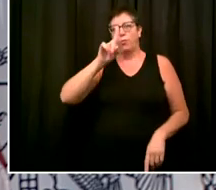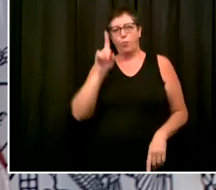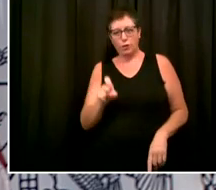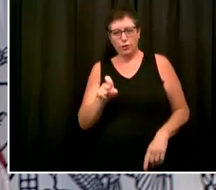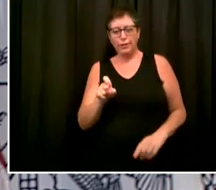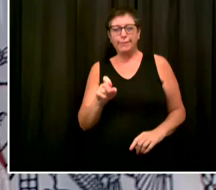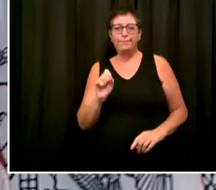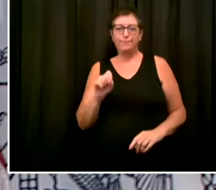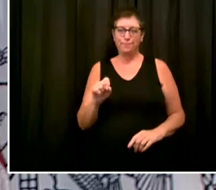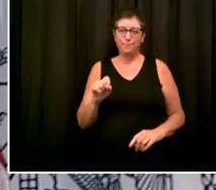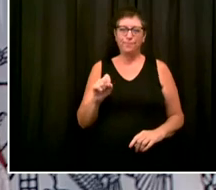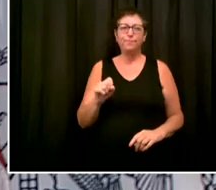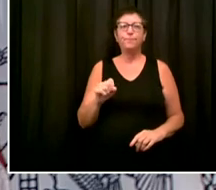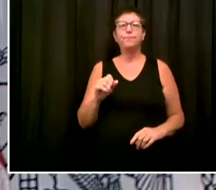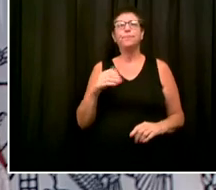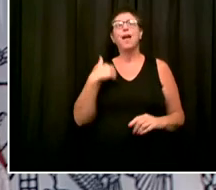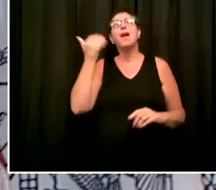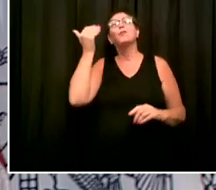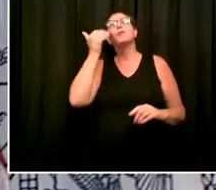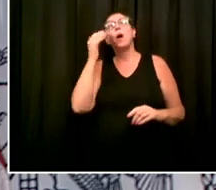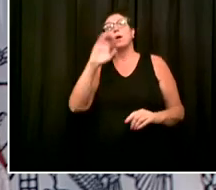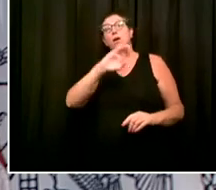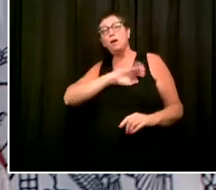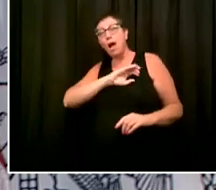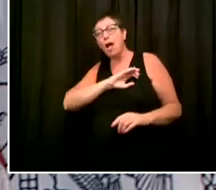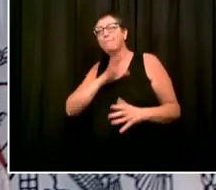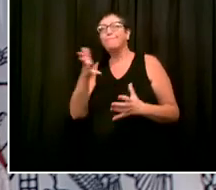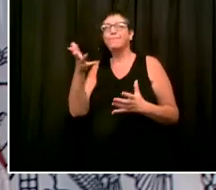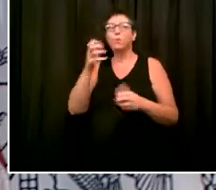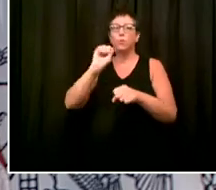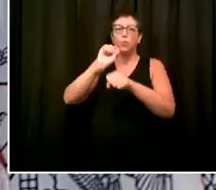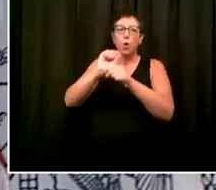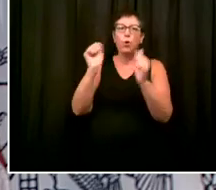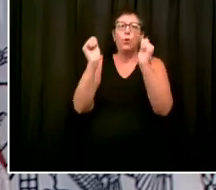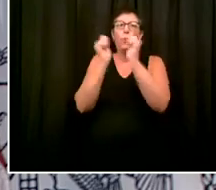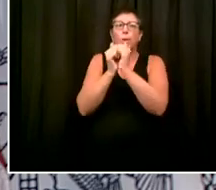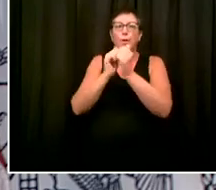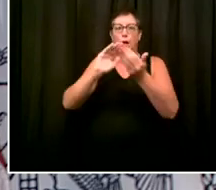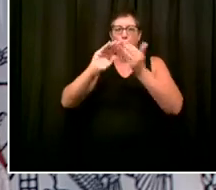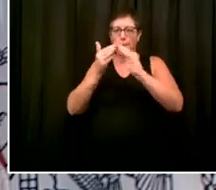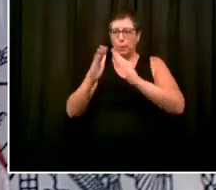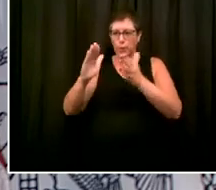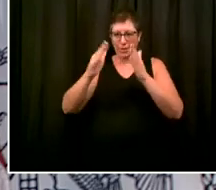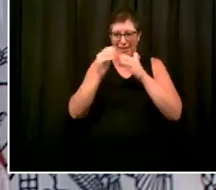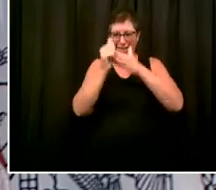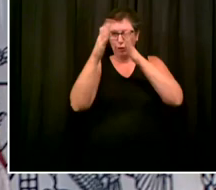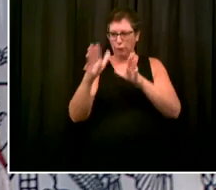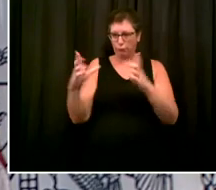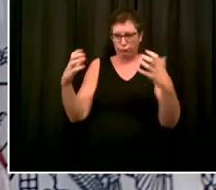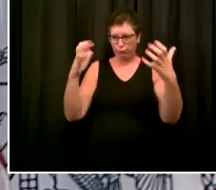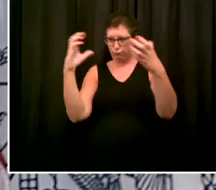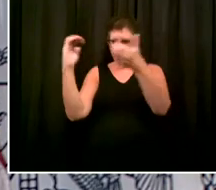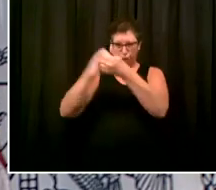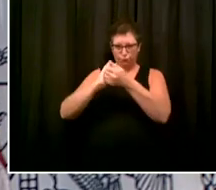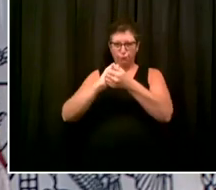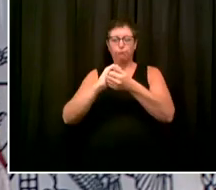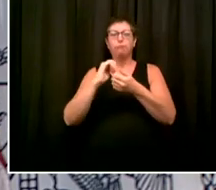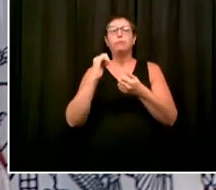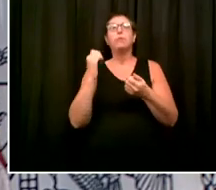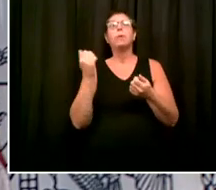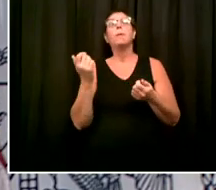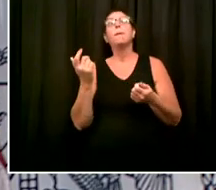NYPD has been working with community leaders, and that's been one of the powerful realities in recent years, Juliet, that